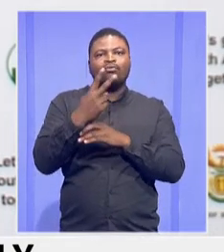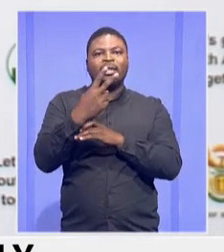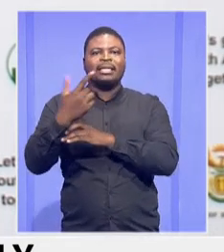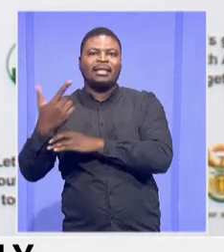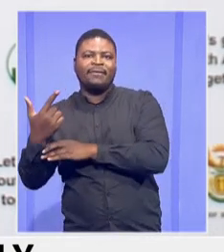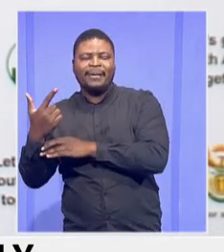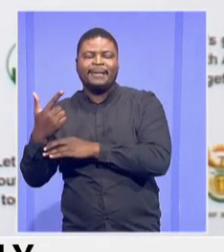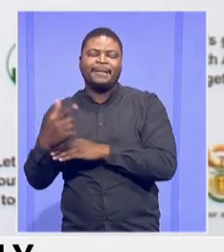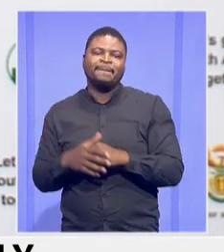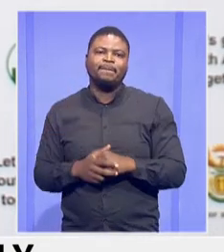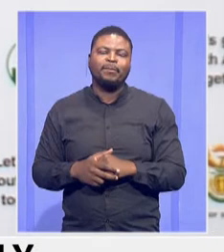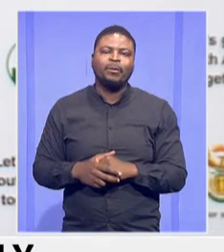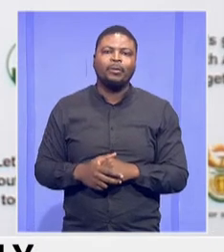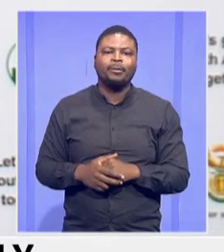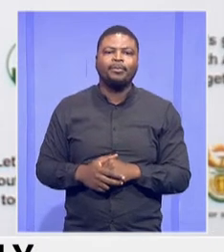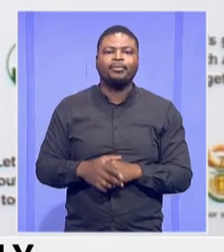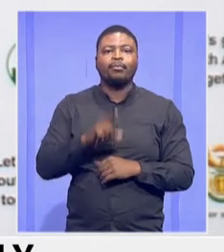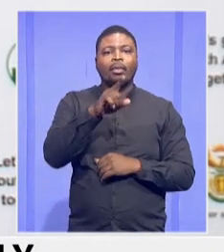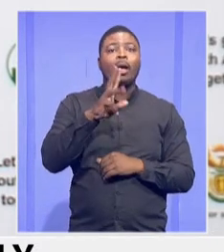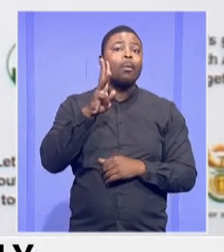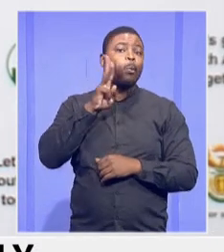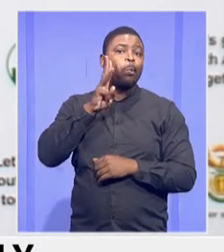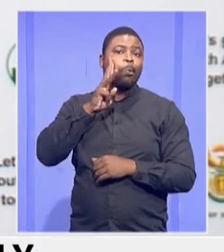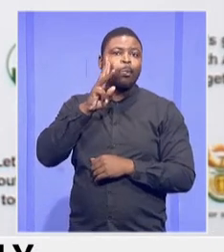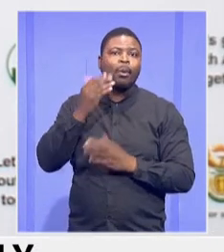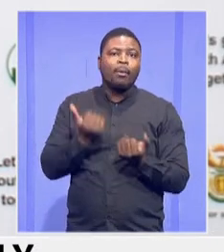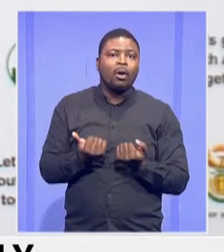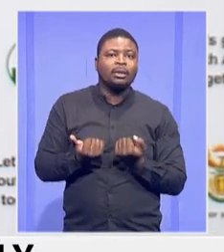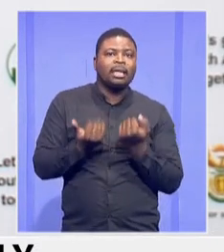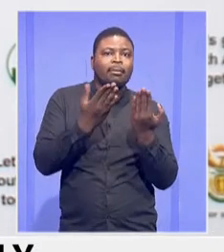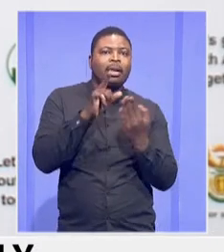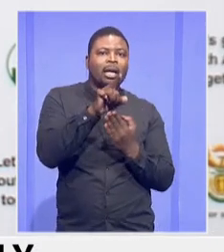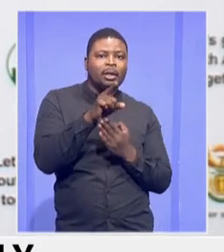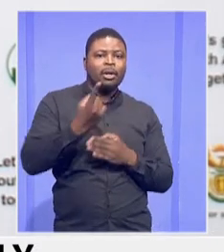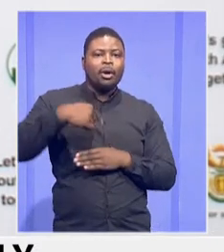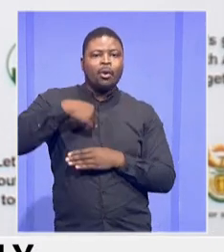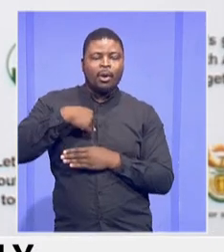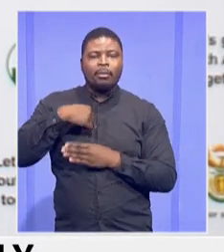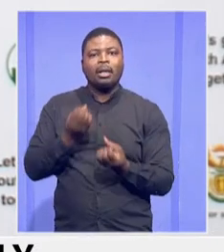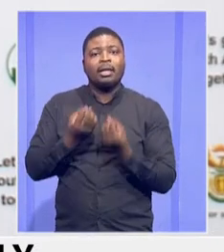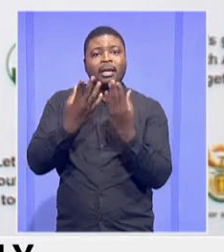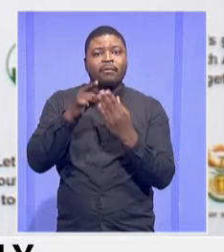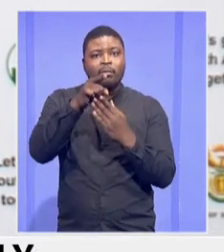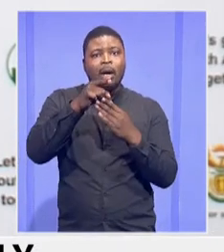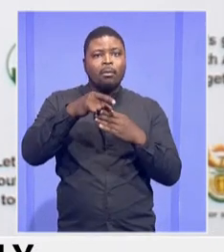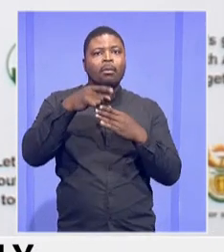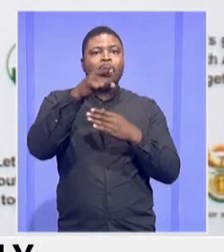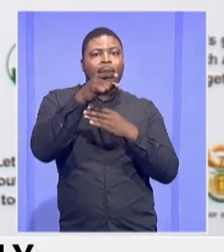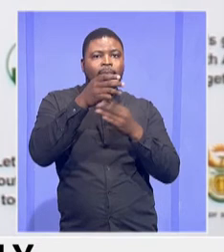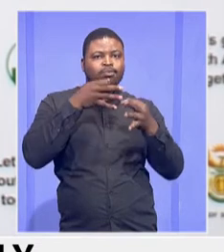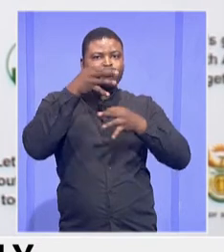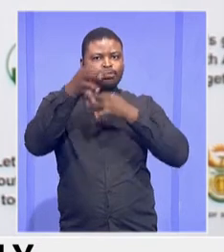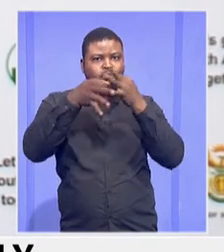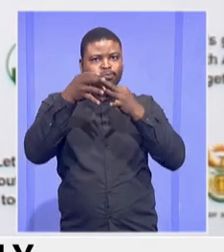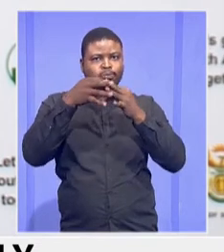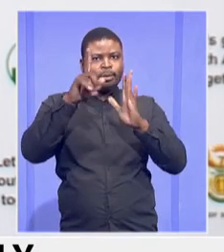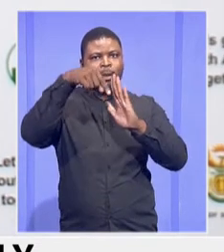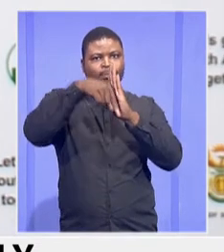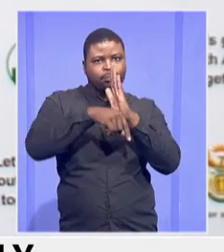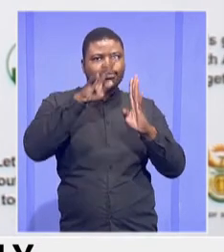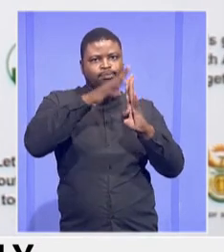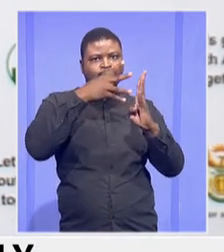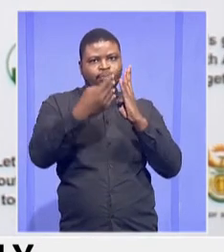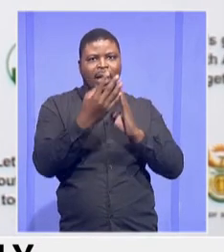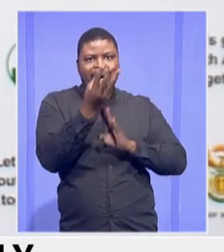And then in terms of water supply, we're providing a breakdown there. The majority of the outstanding projects